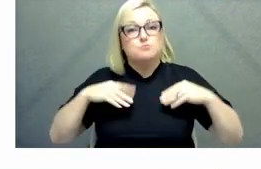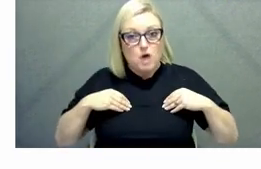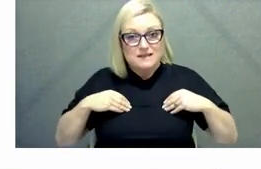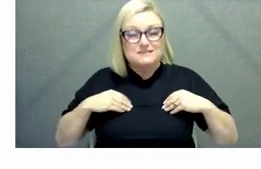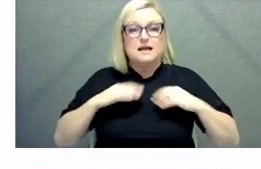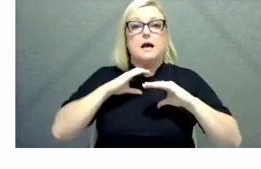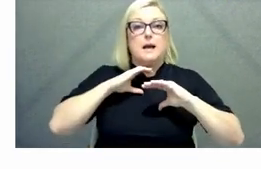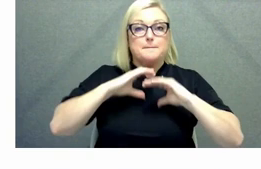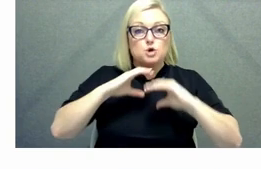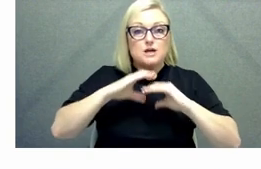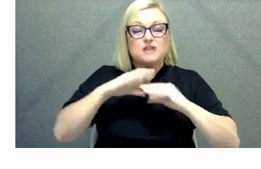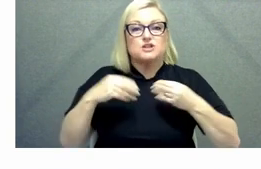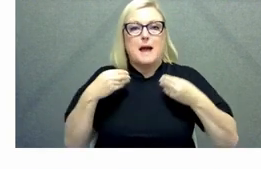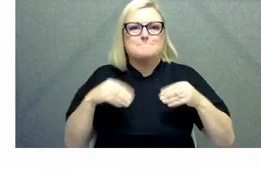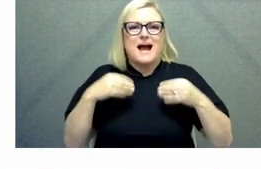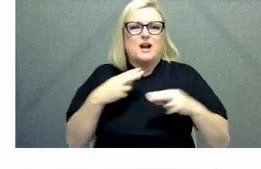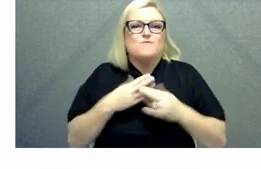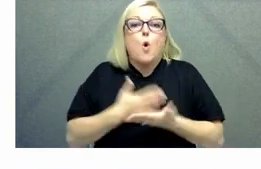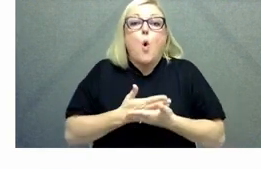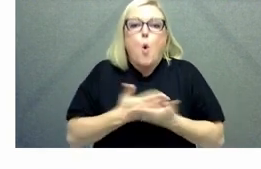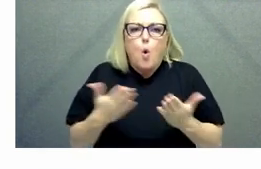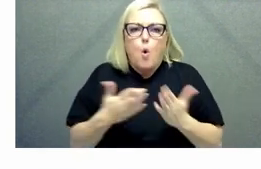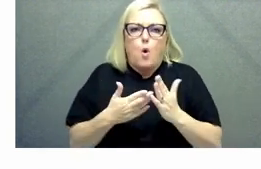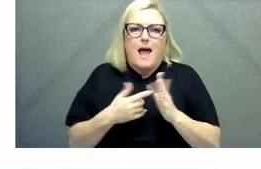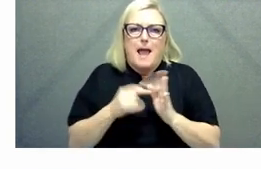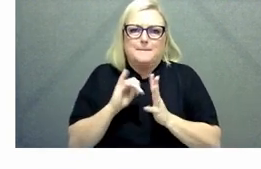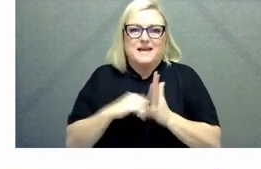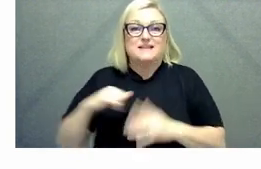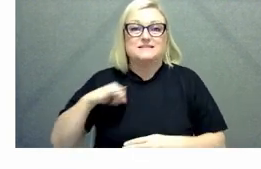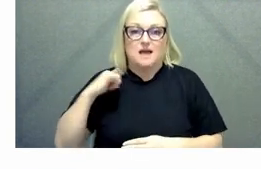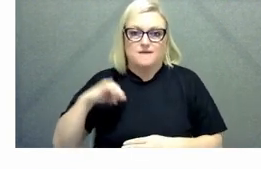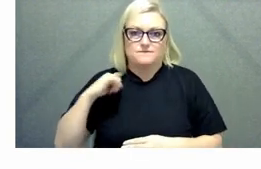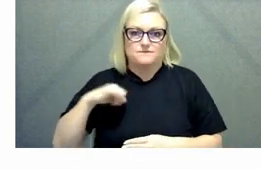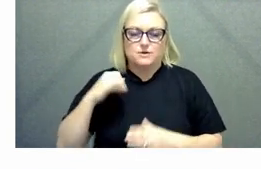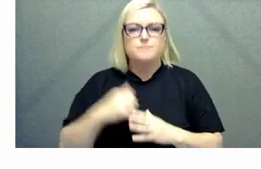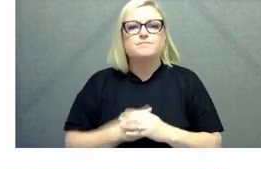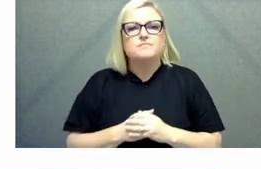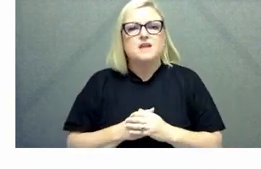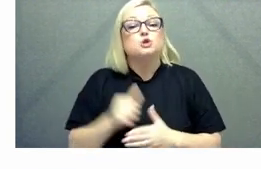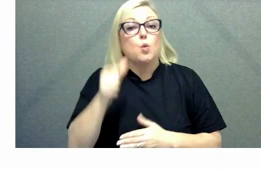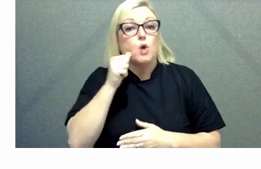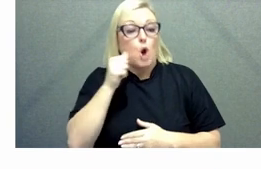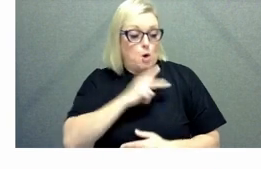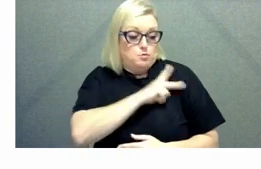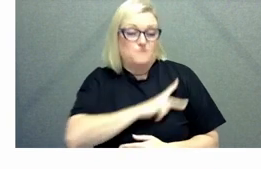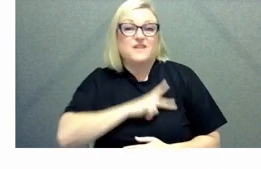core skill set um of the APS uh not only for those professionals that do those jobs every day but also because